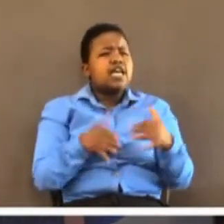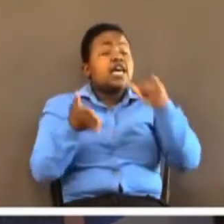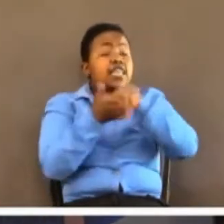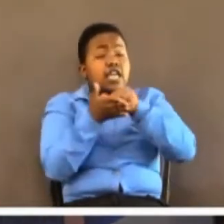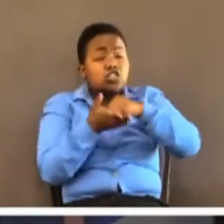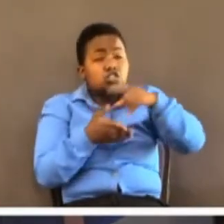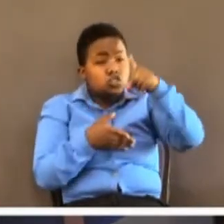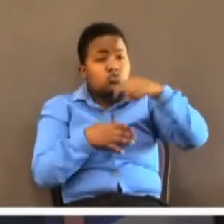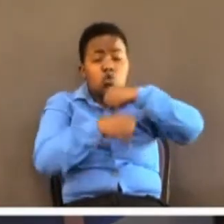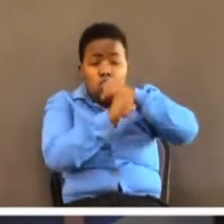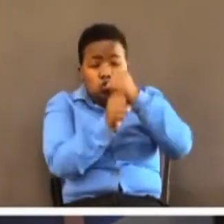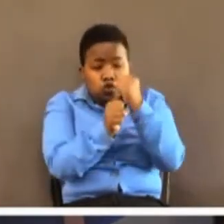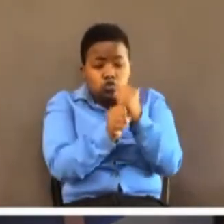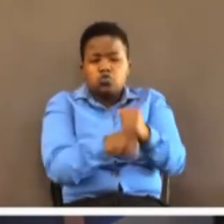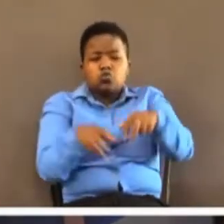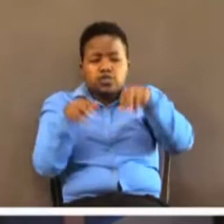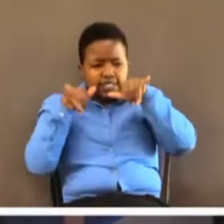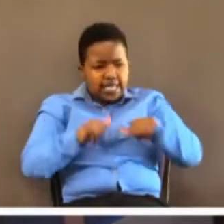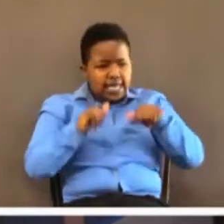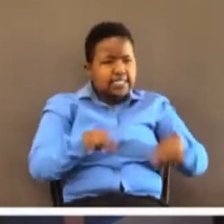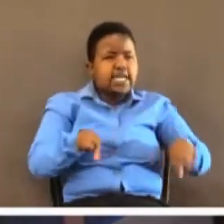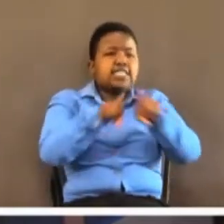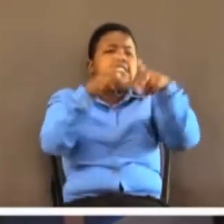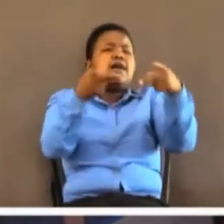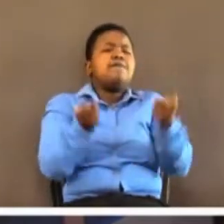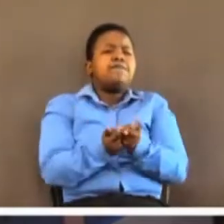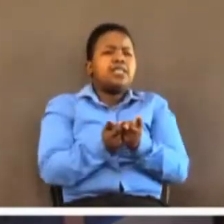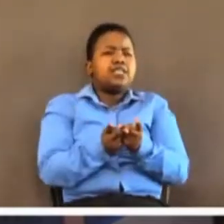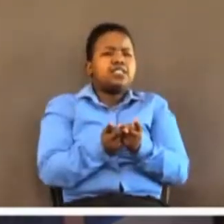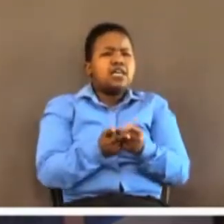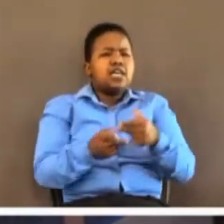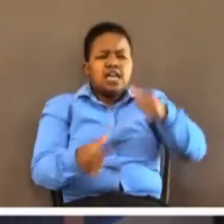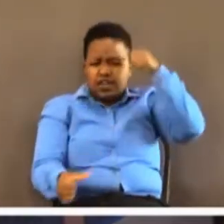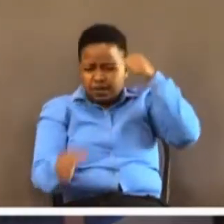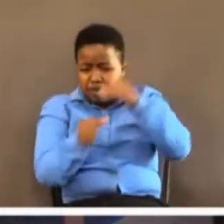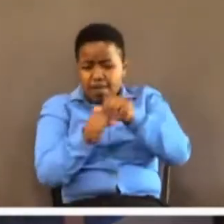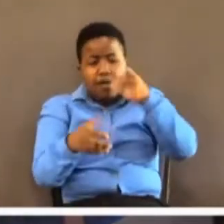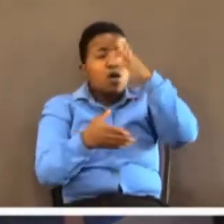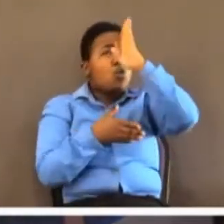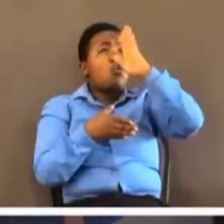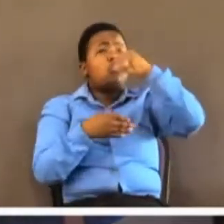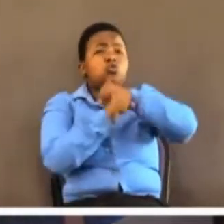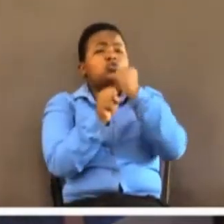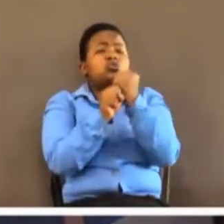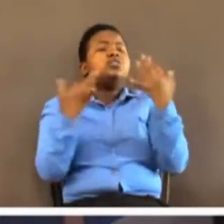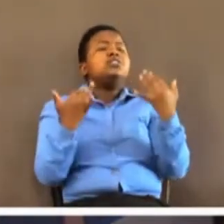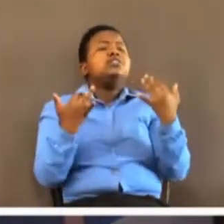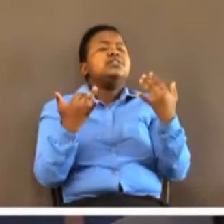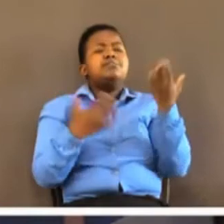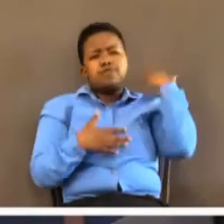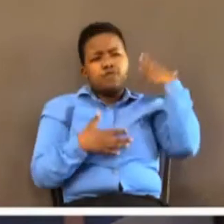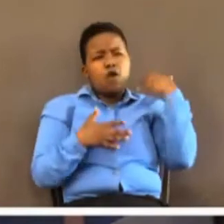need to get stuck. You remember what God did for you, but you have no idea what is happening to you now.